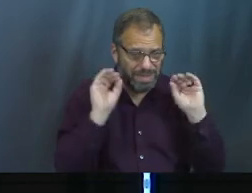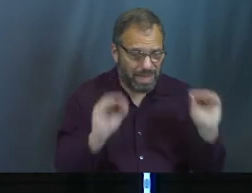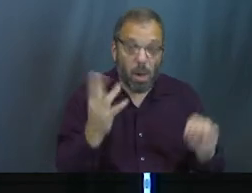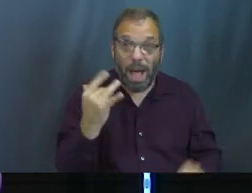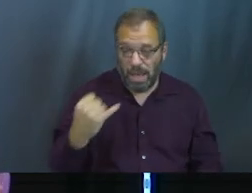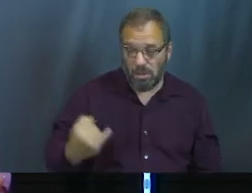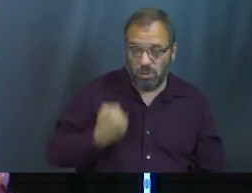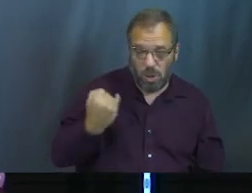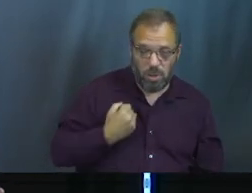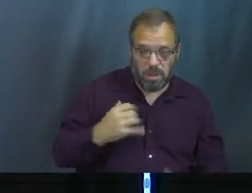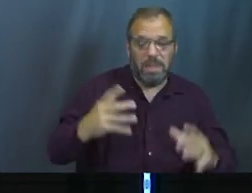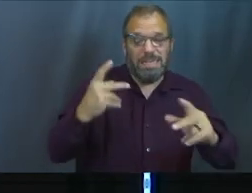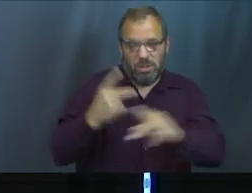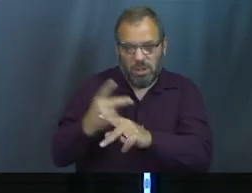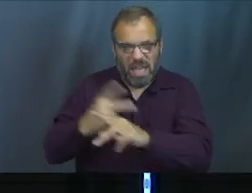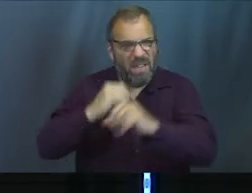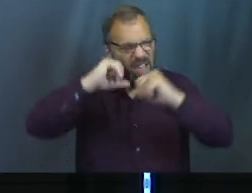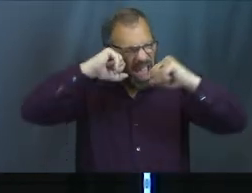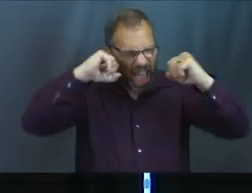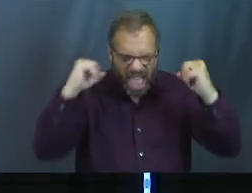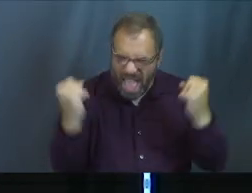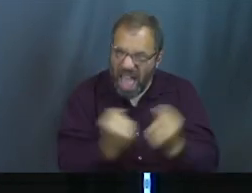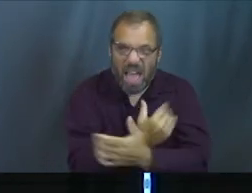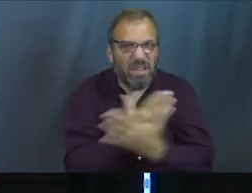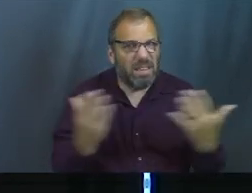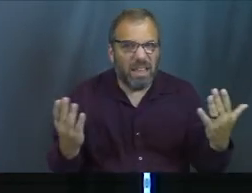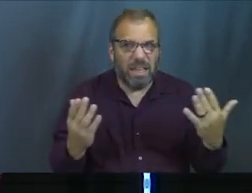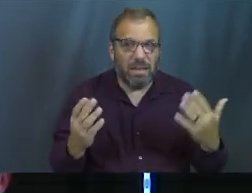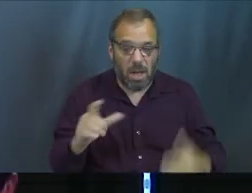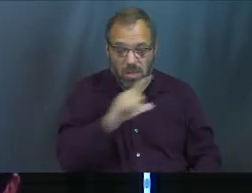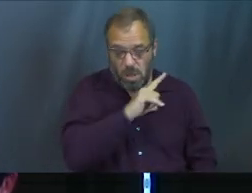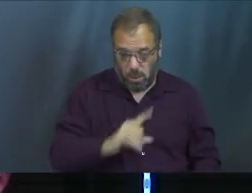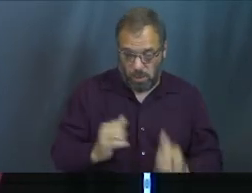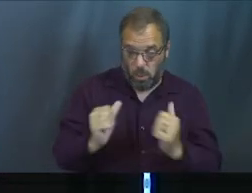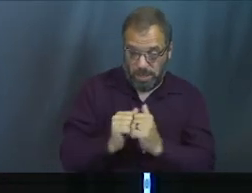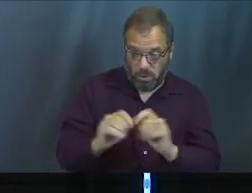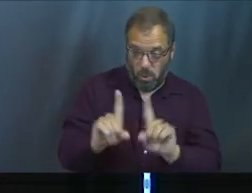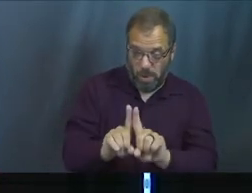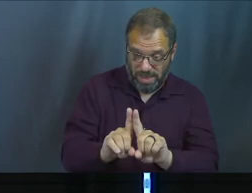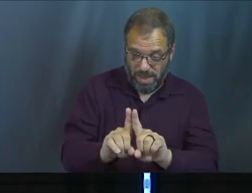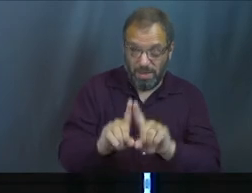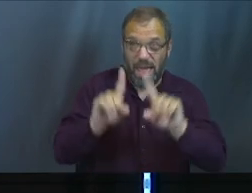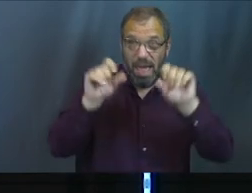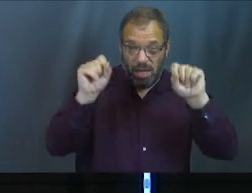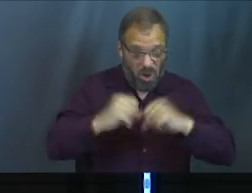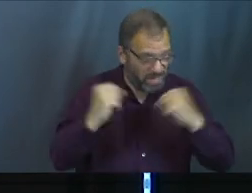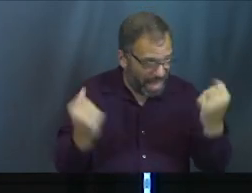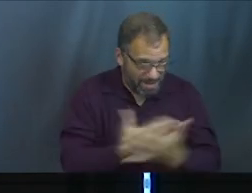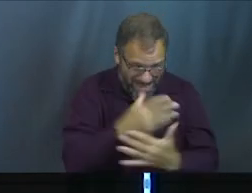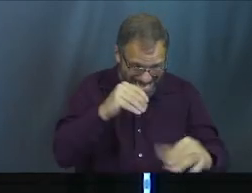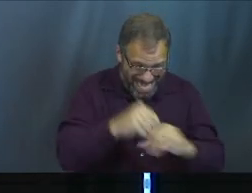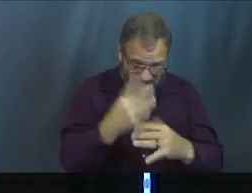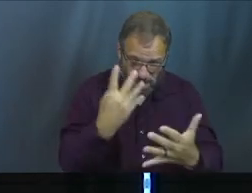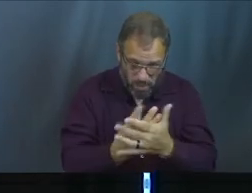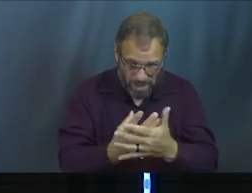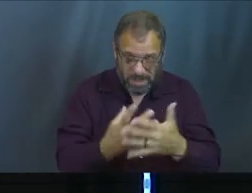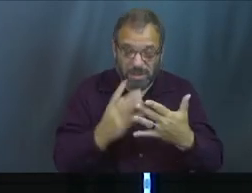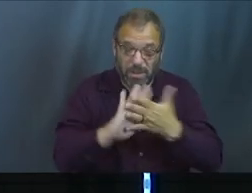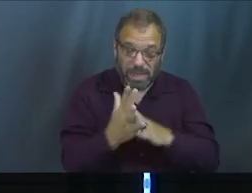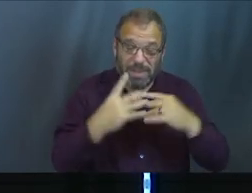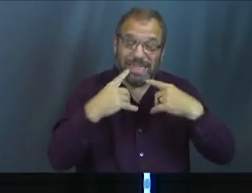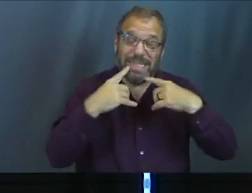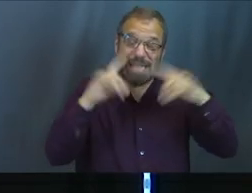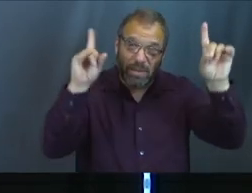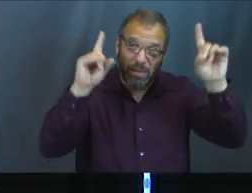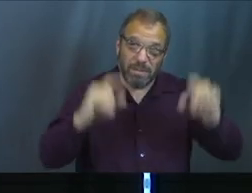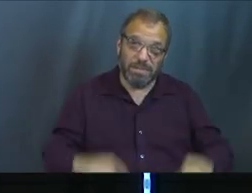Because Joseph took care of everything. The Lord was with him and caused everything he did to succeed.